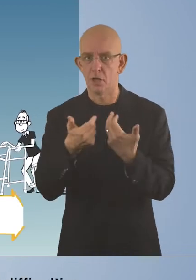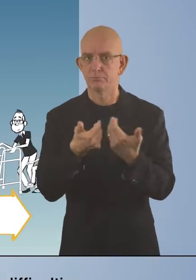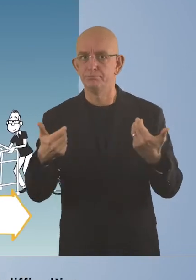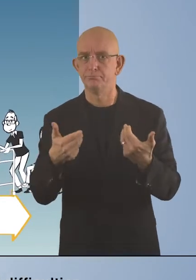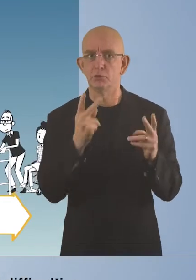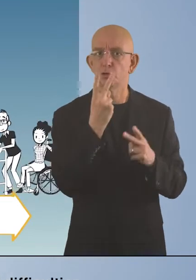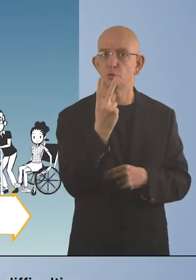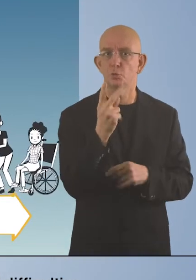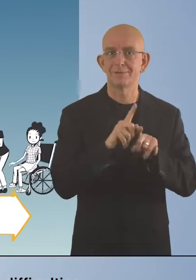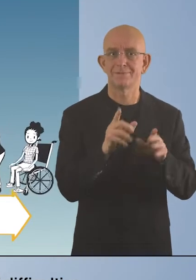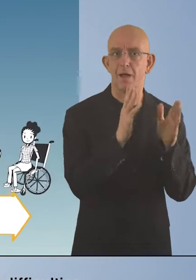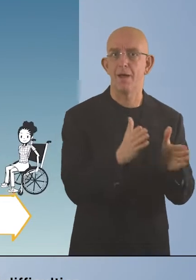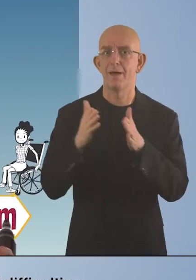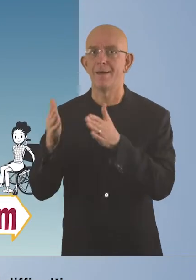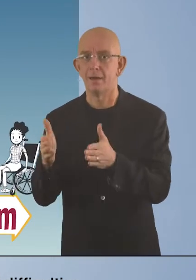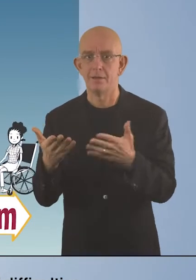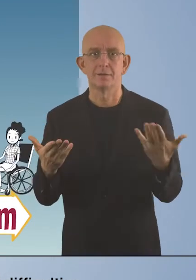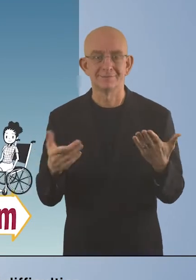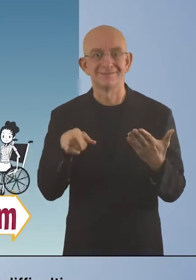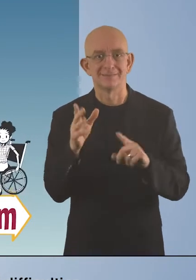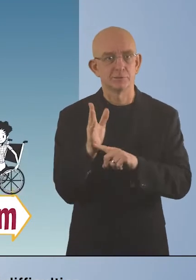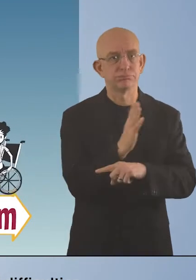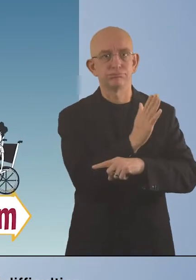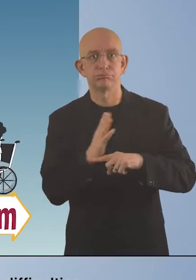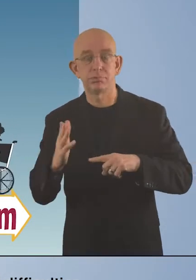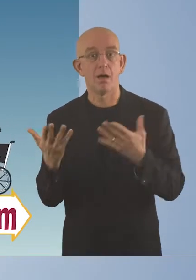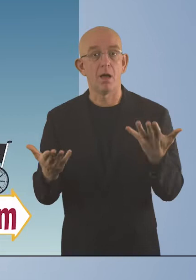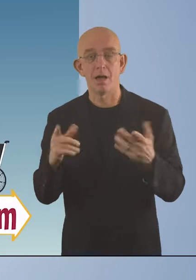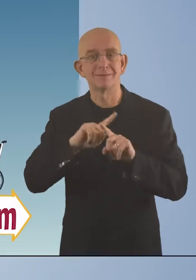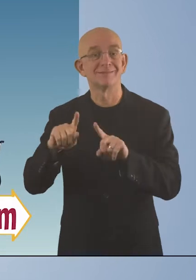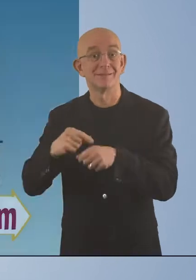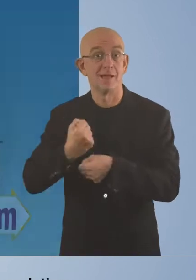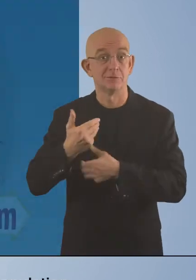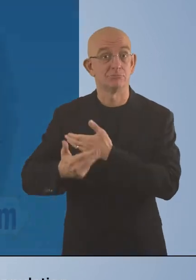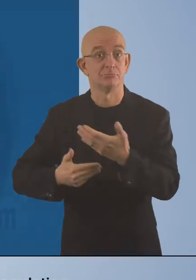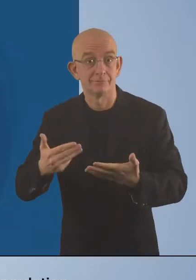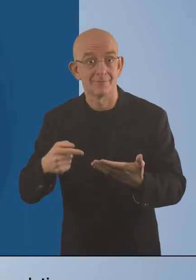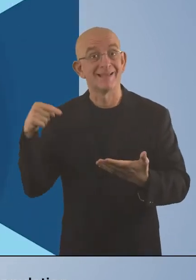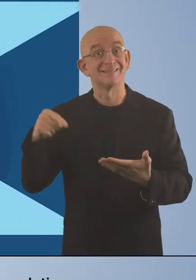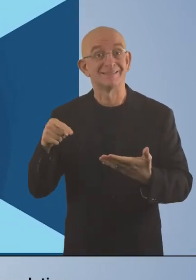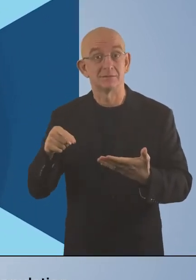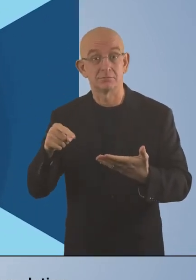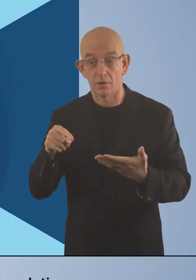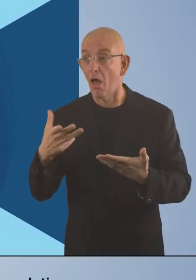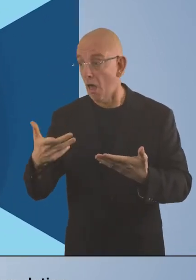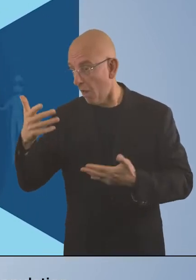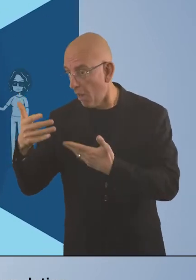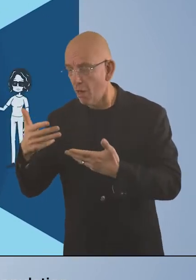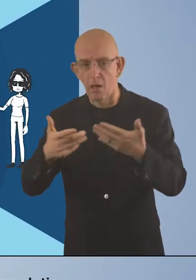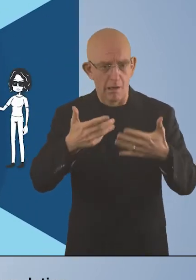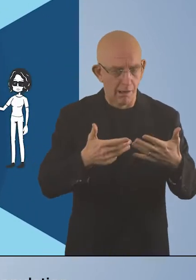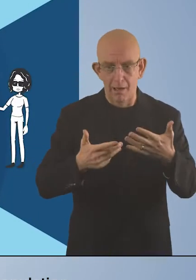and people can have various levels of difficulties when doing different kinds of activities. As a result, there is not one single